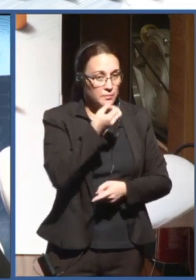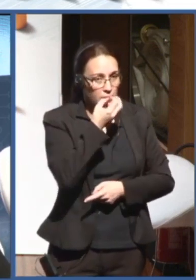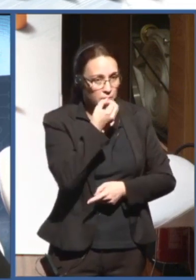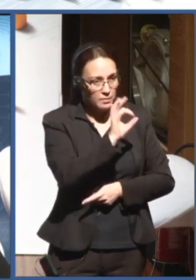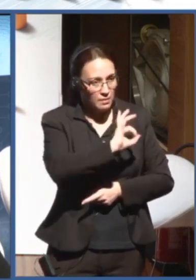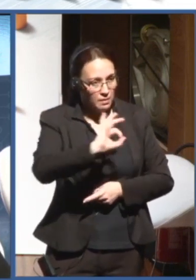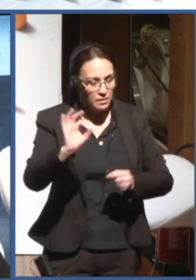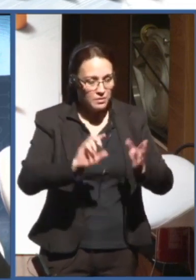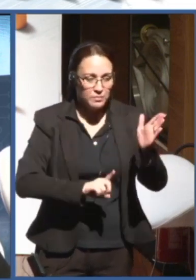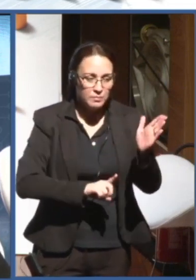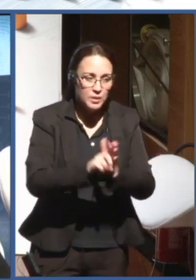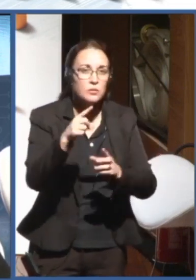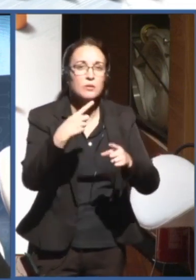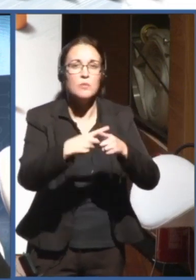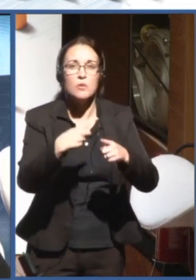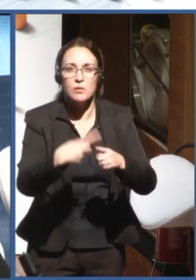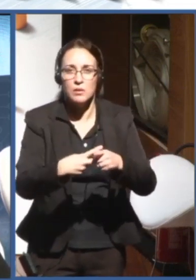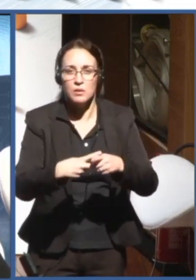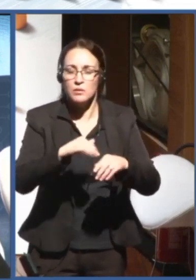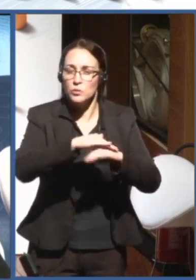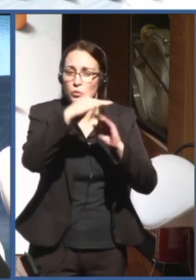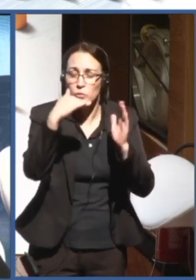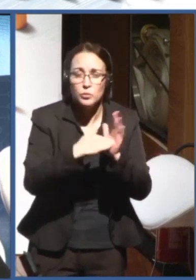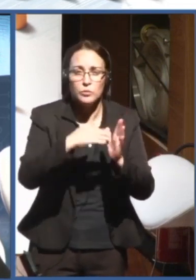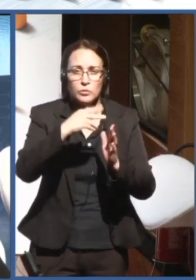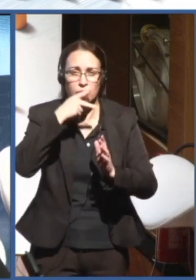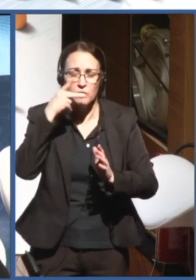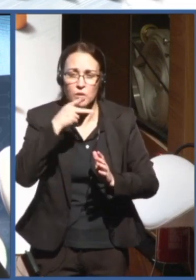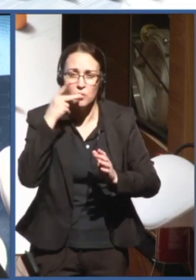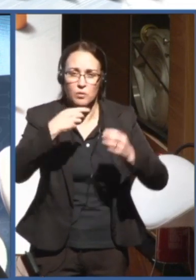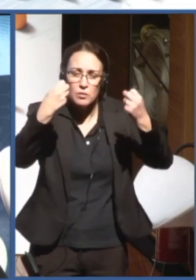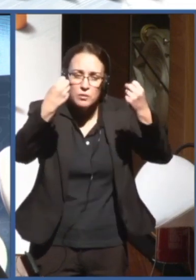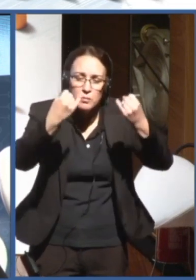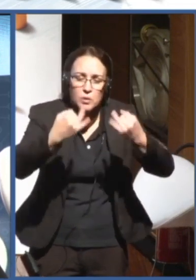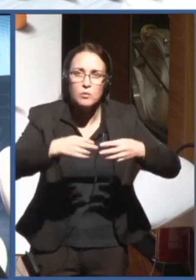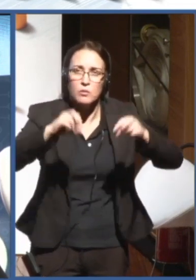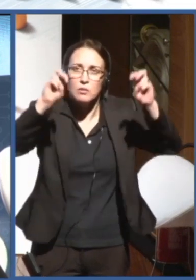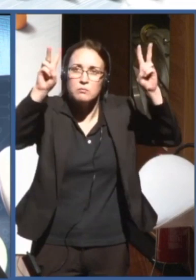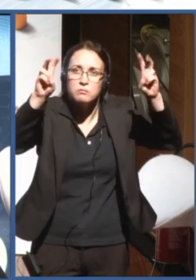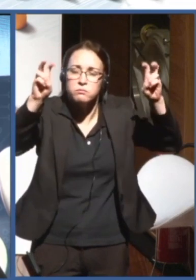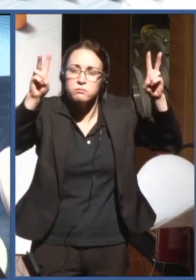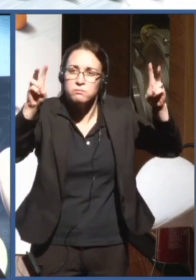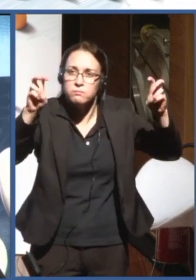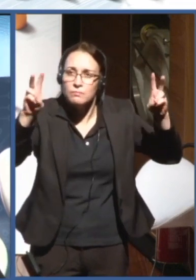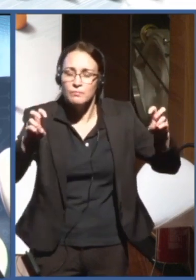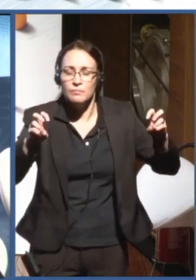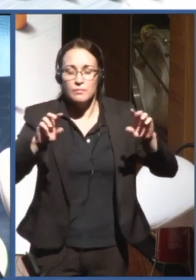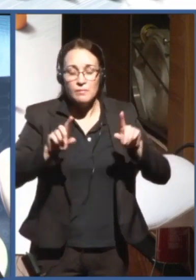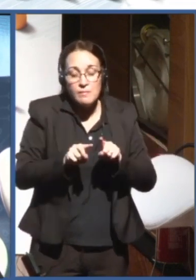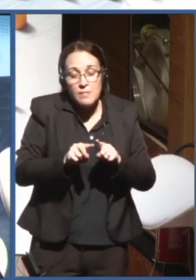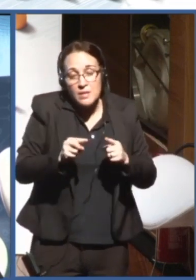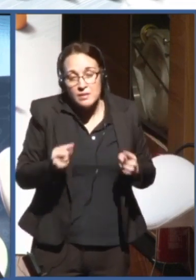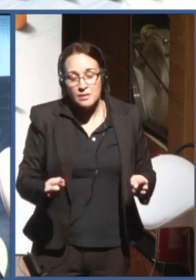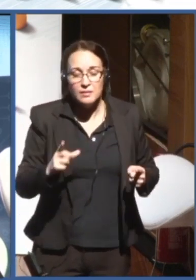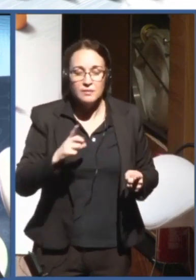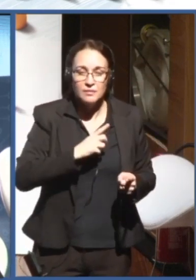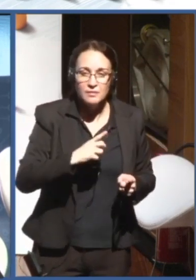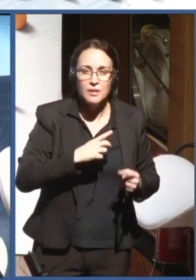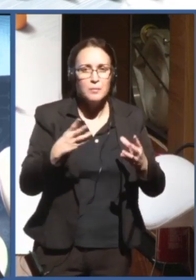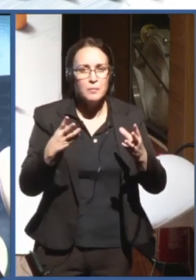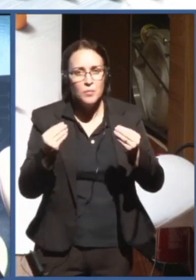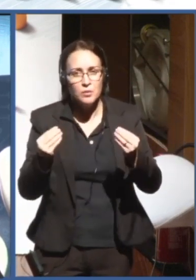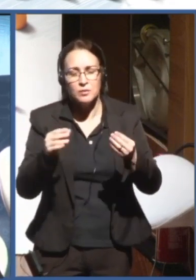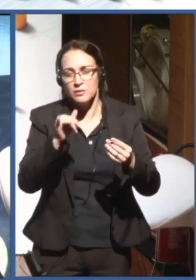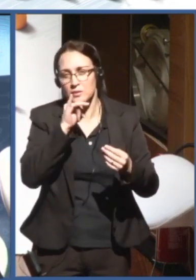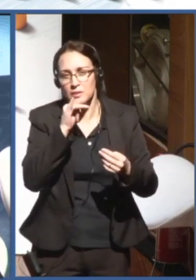what has been mentioned so far is highly relevant. And I think that, you know, there's a lot, well, there's some overlap, there's some convergence. There's also some divergence. Because, you know, when